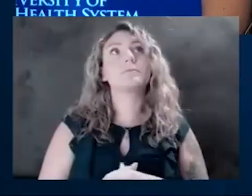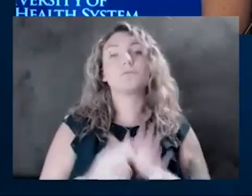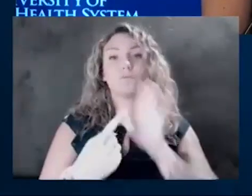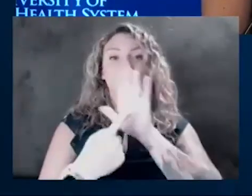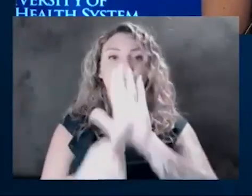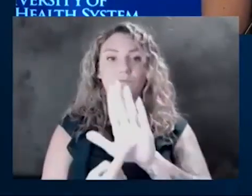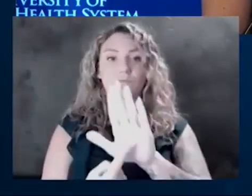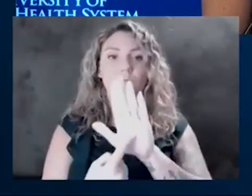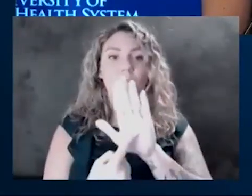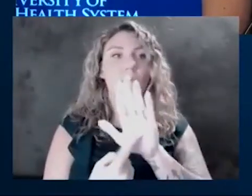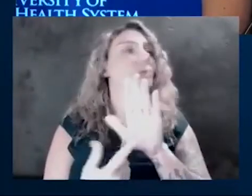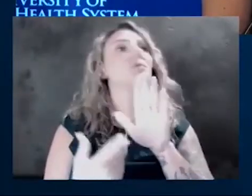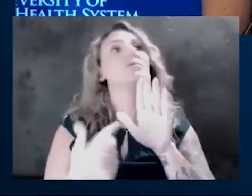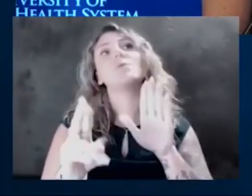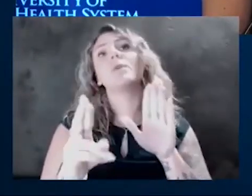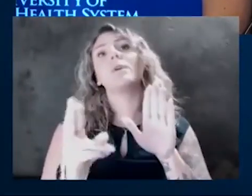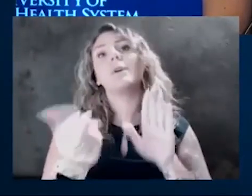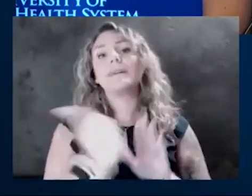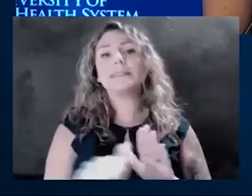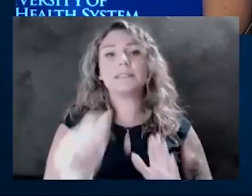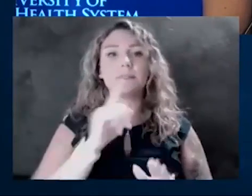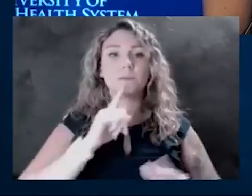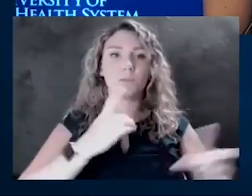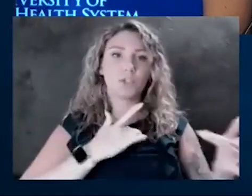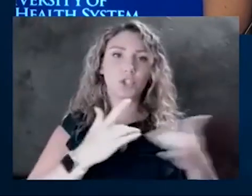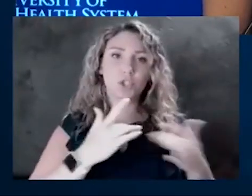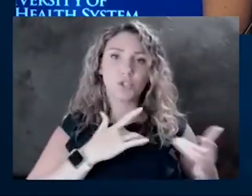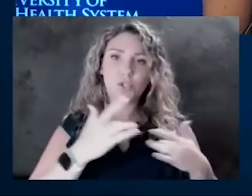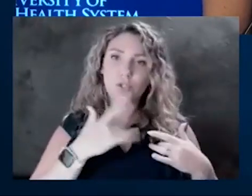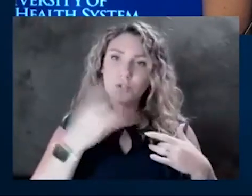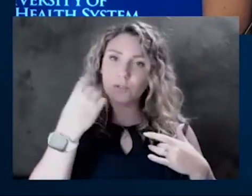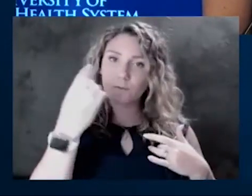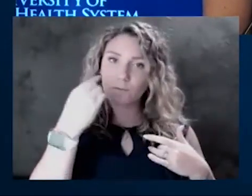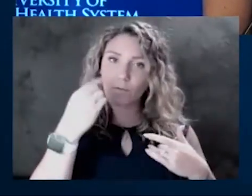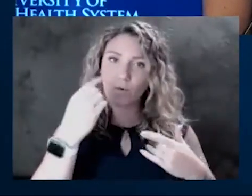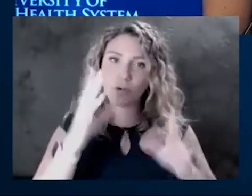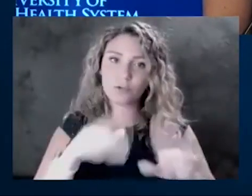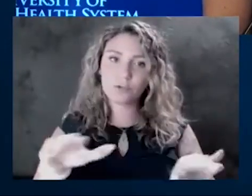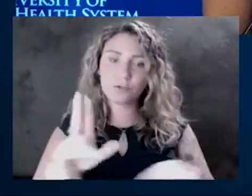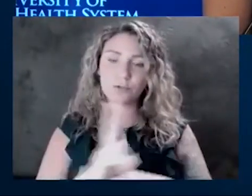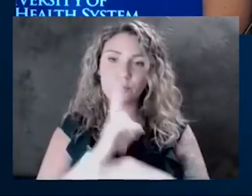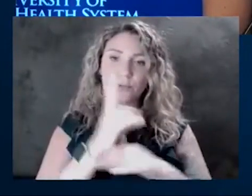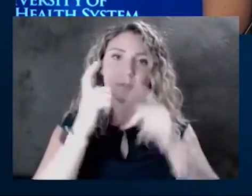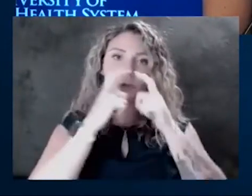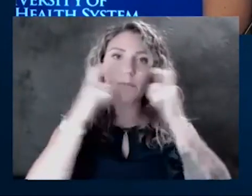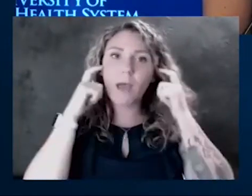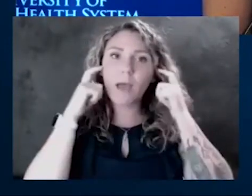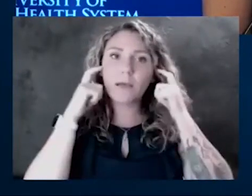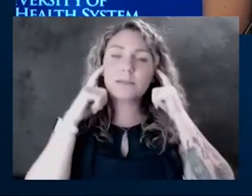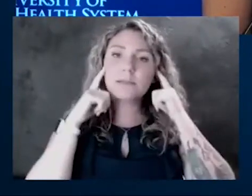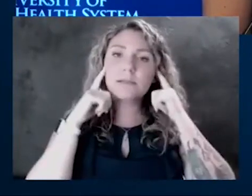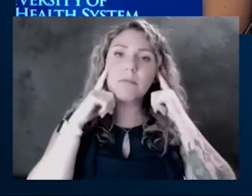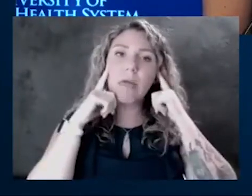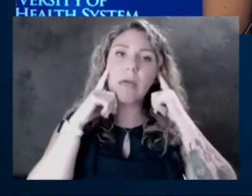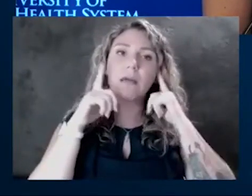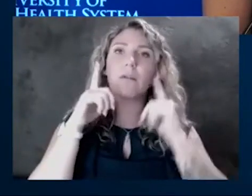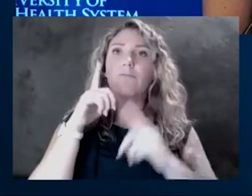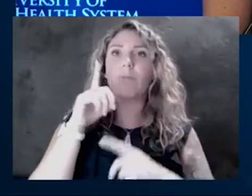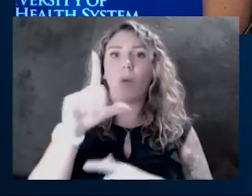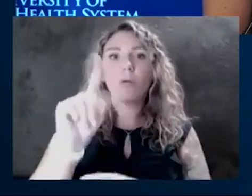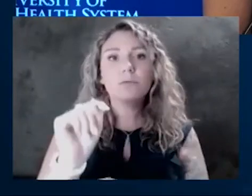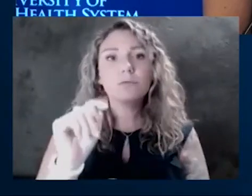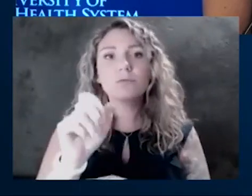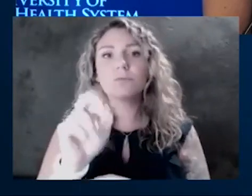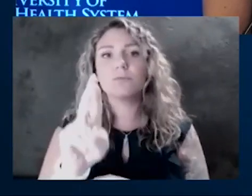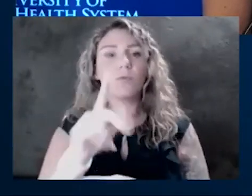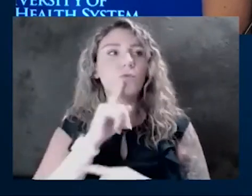if there are any real concerns to children wearing masks long-term? If there's a physical thing, an educational thing,